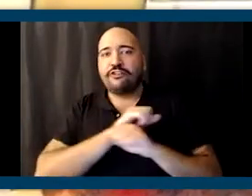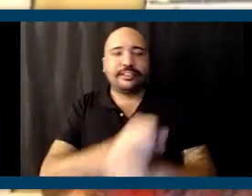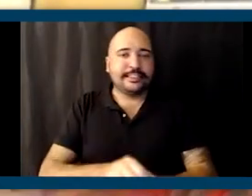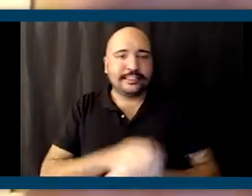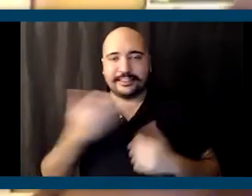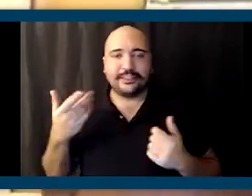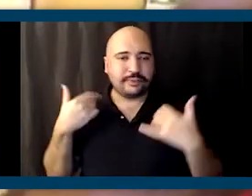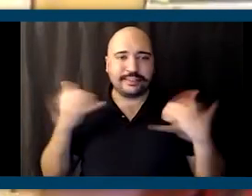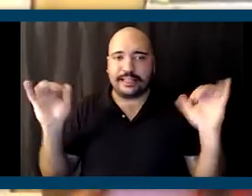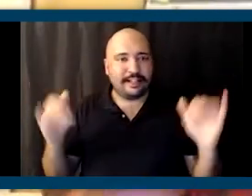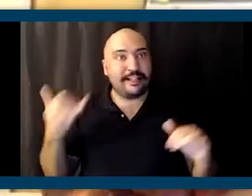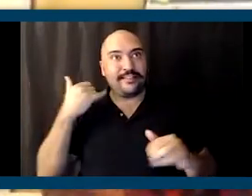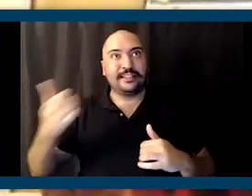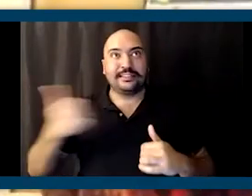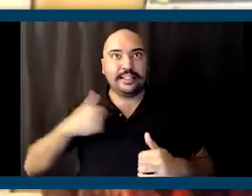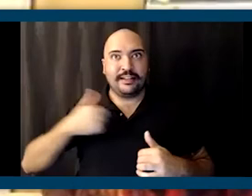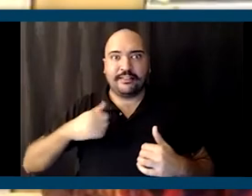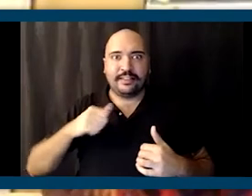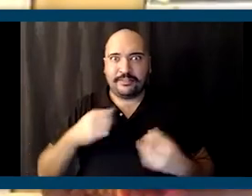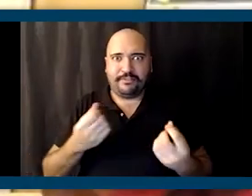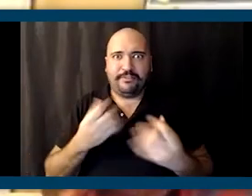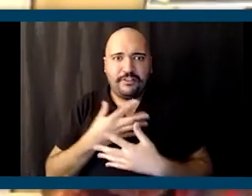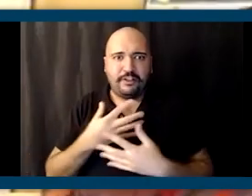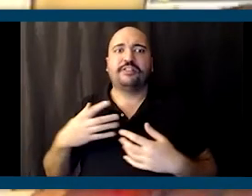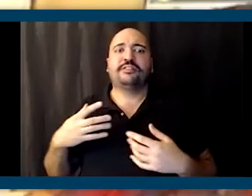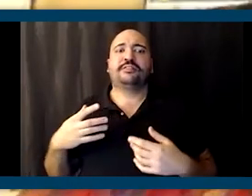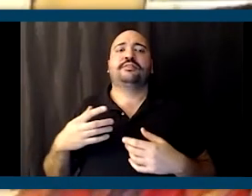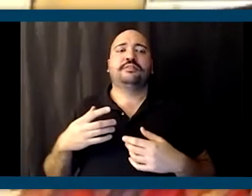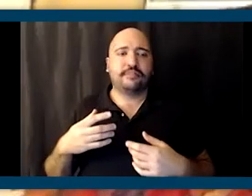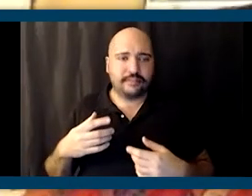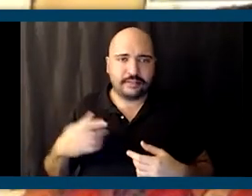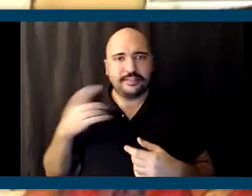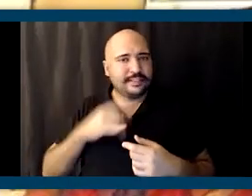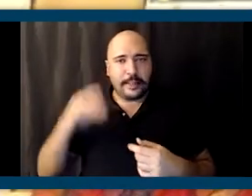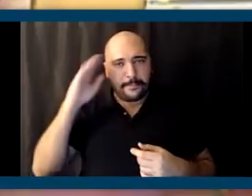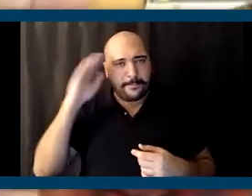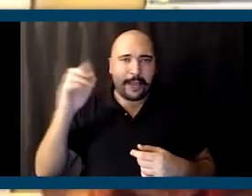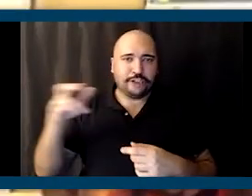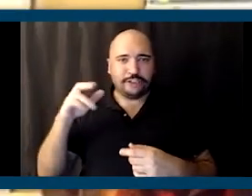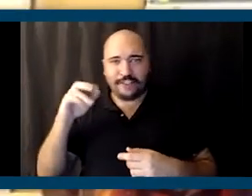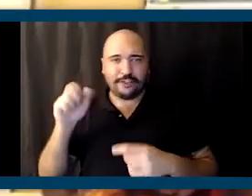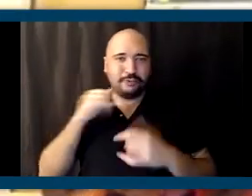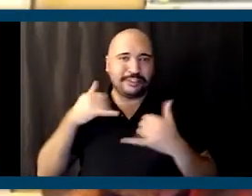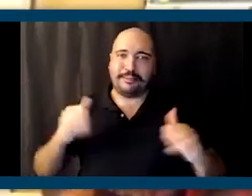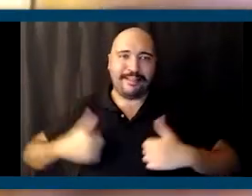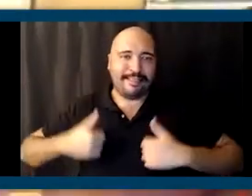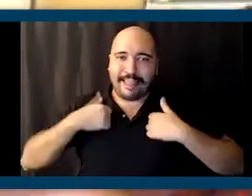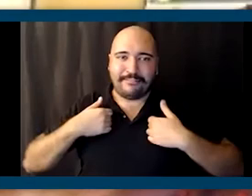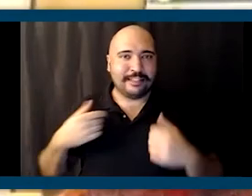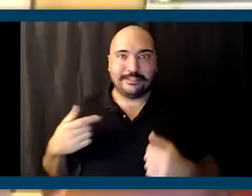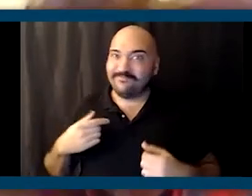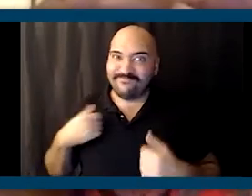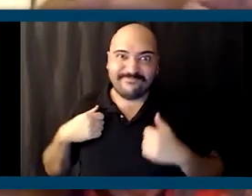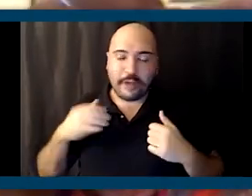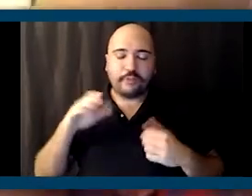know, if they had put themselves out there and fearful, know, Medgar Evers would still be alive, you know, but he put himself out there for voting. And so I tell people